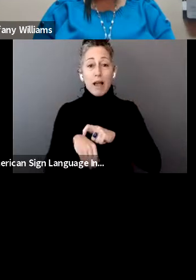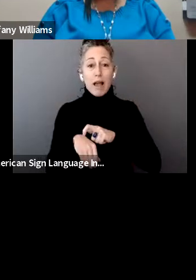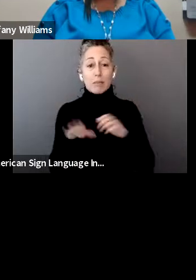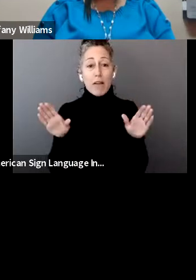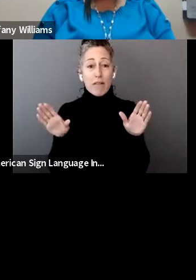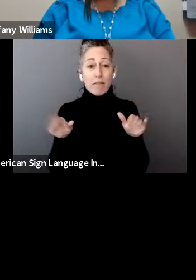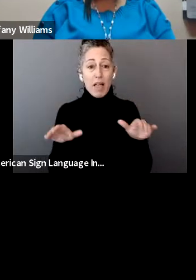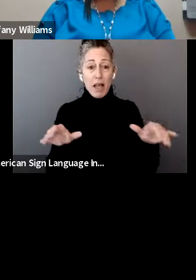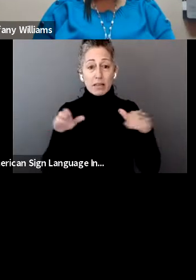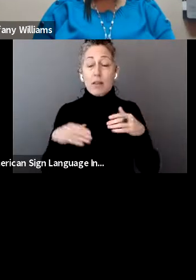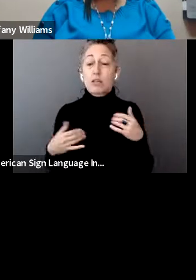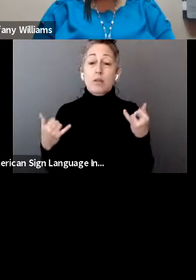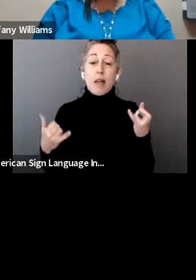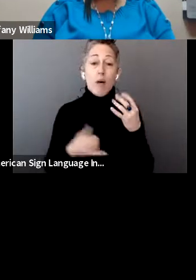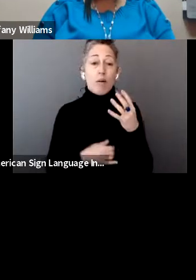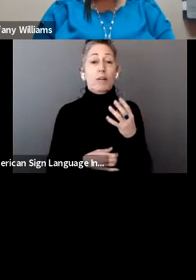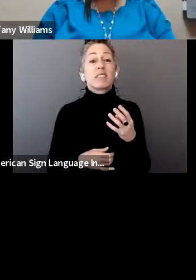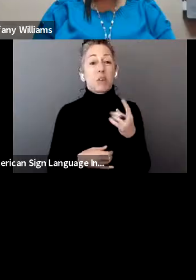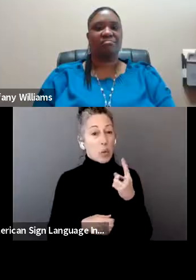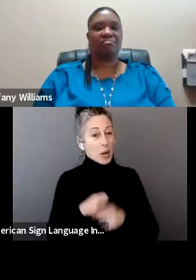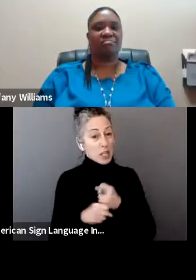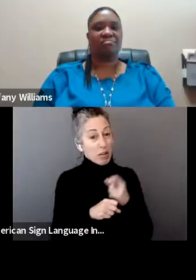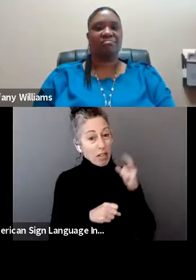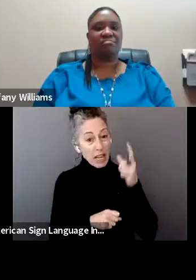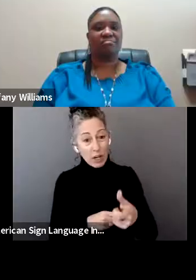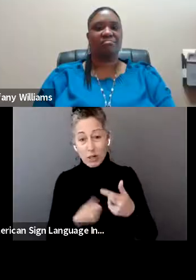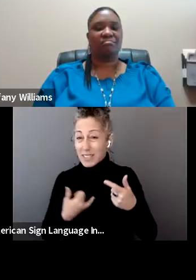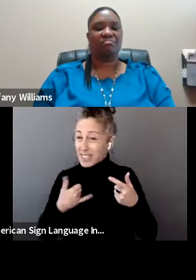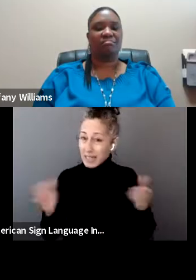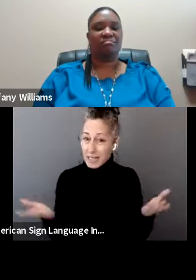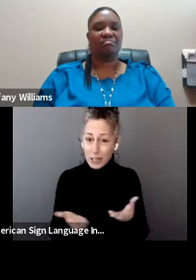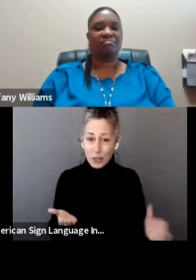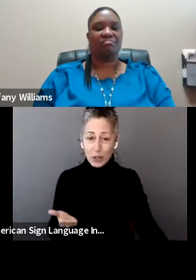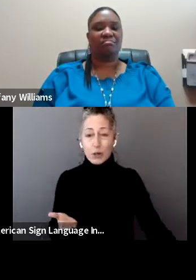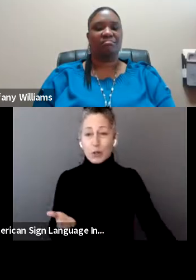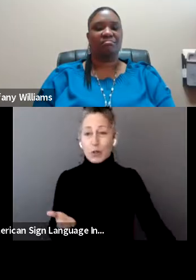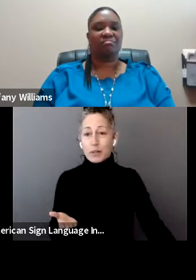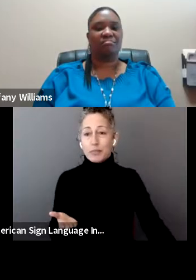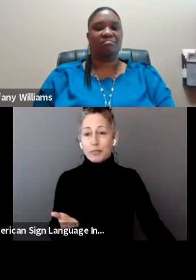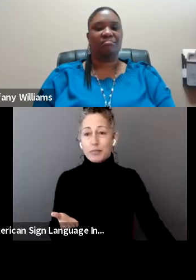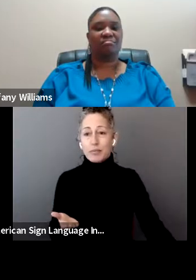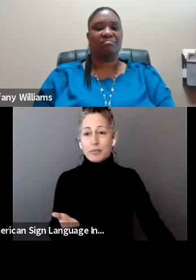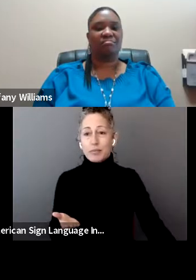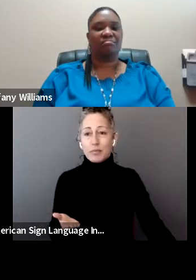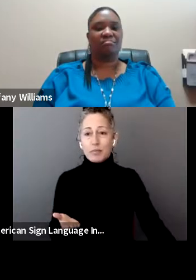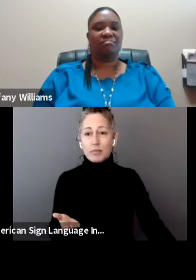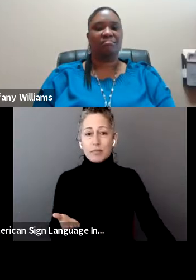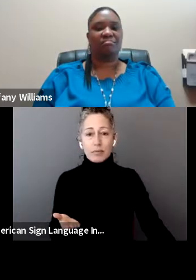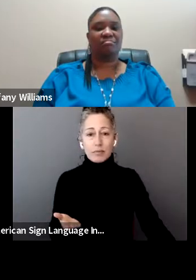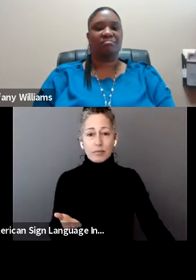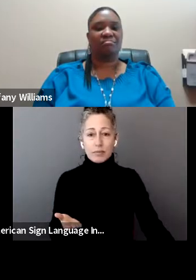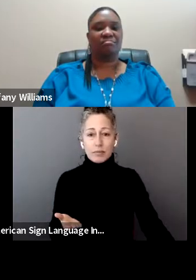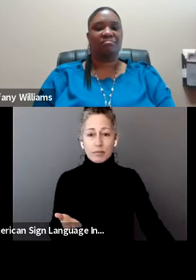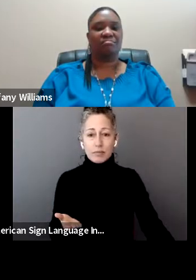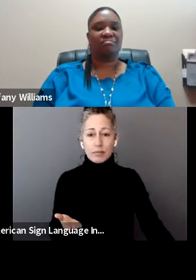a full year later. We're still here. There is certainly a silver lining in this, but we're still